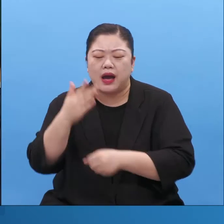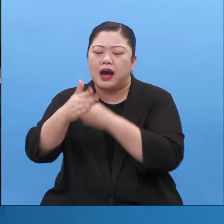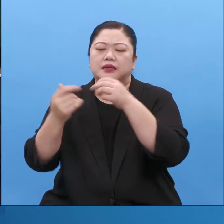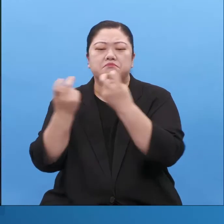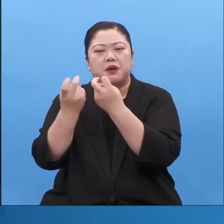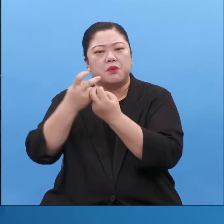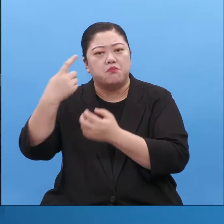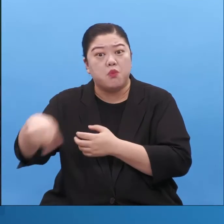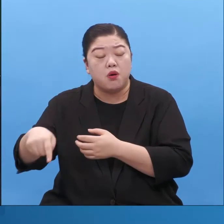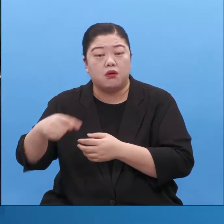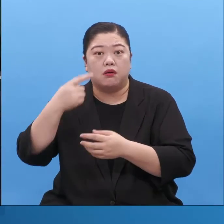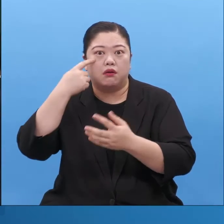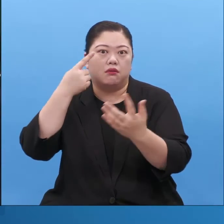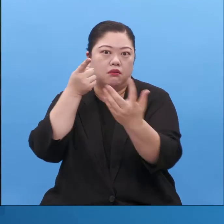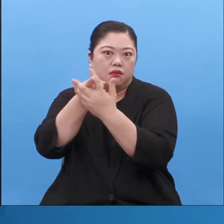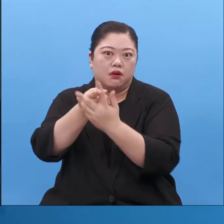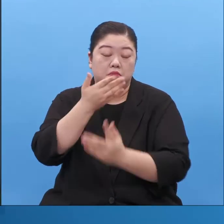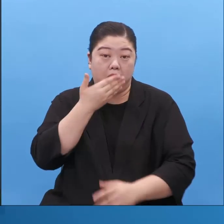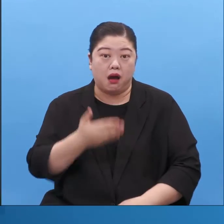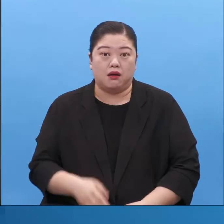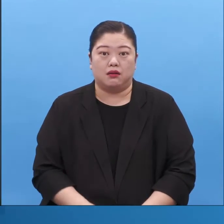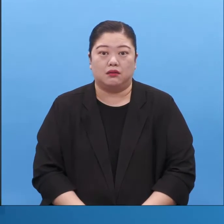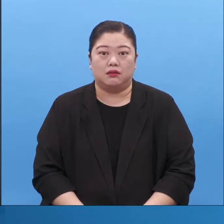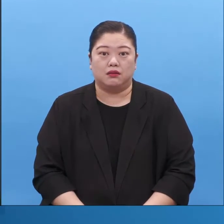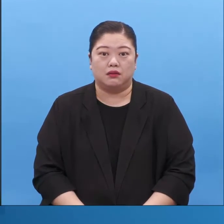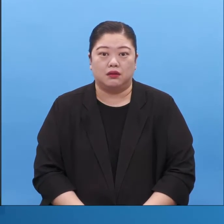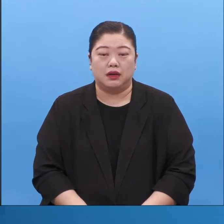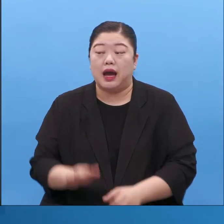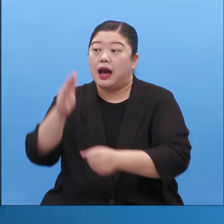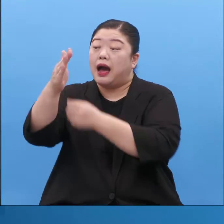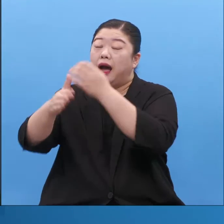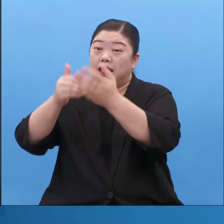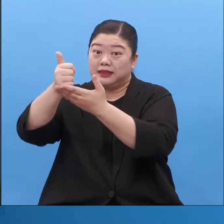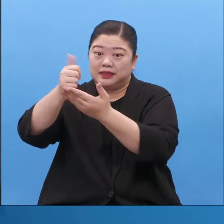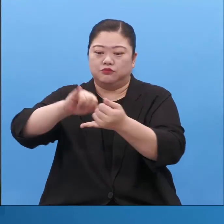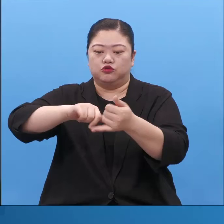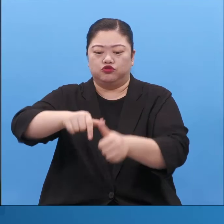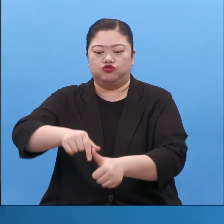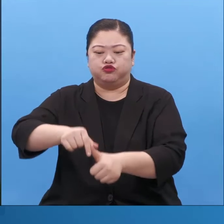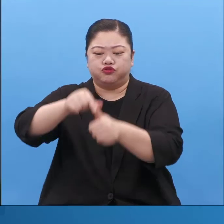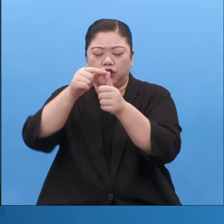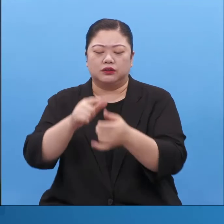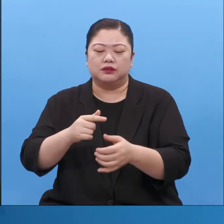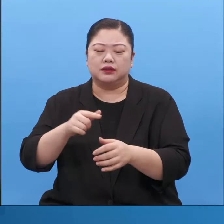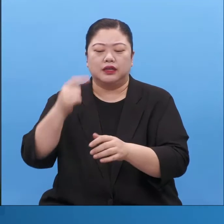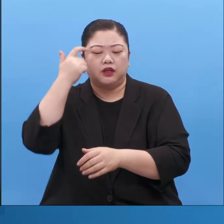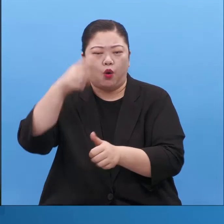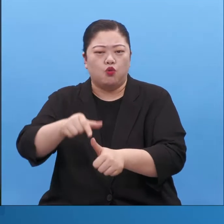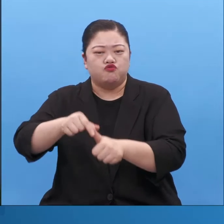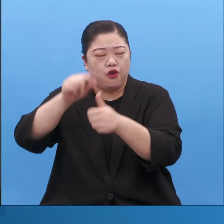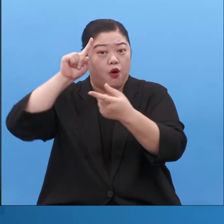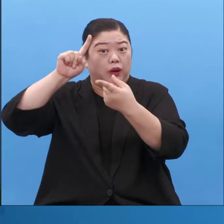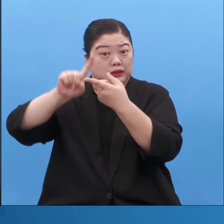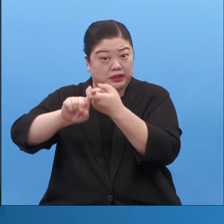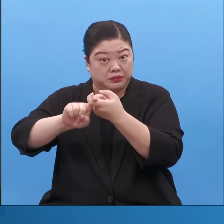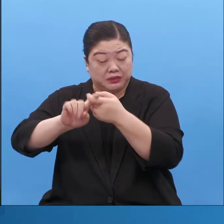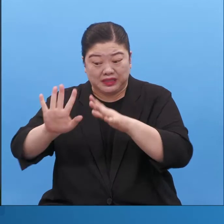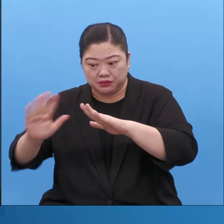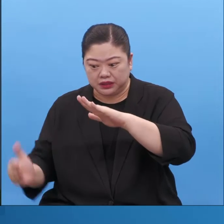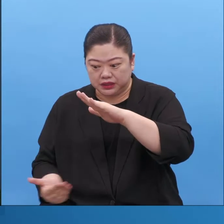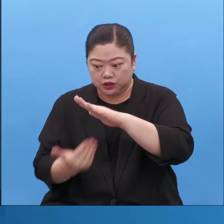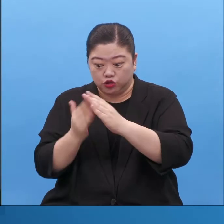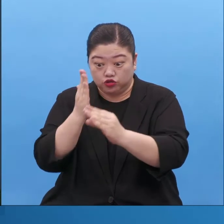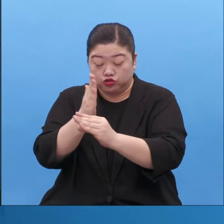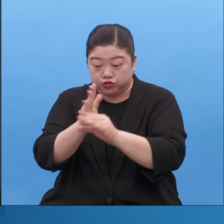Because phenomenal taking place when you pray. That when you pray when you pray what the Lord spoke about the work of salvation is being